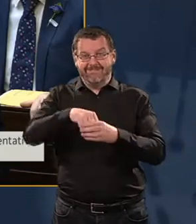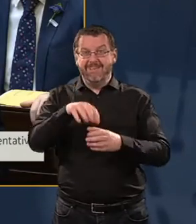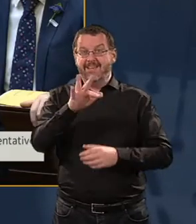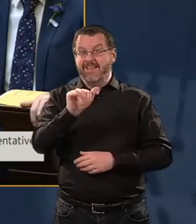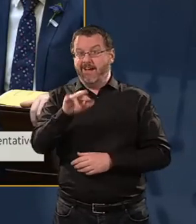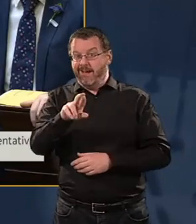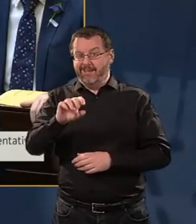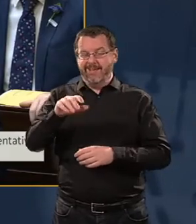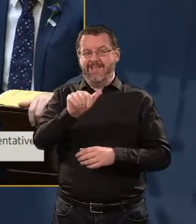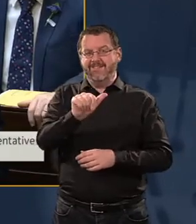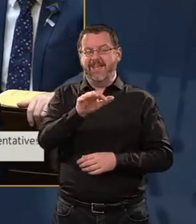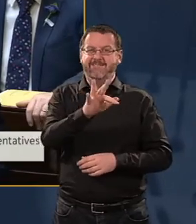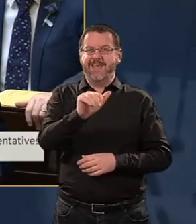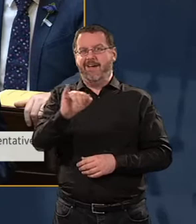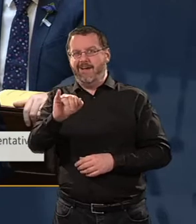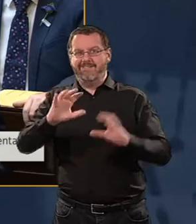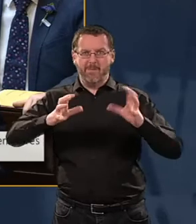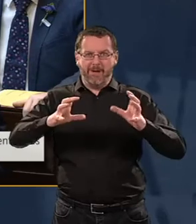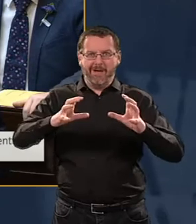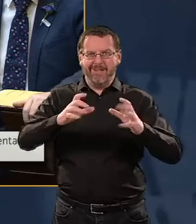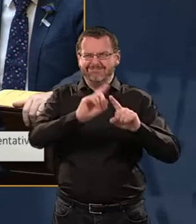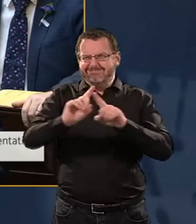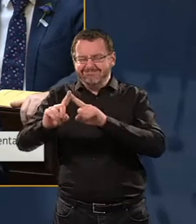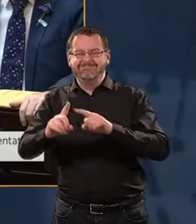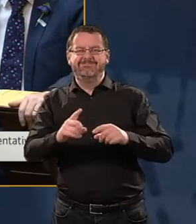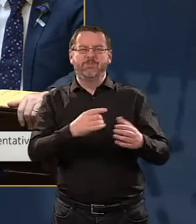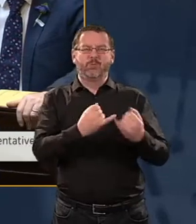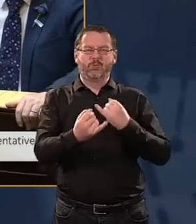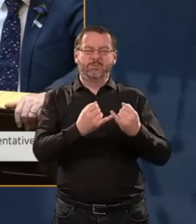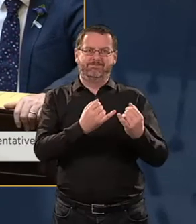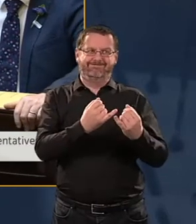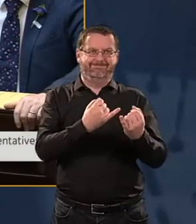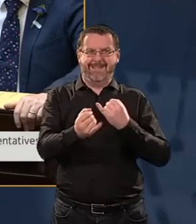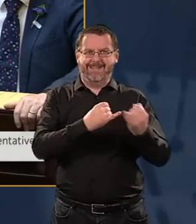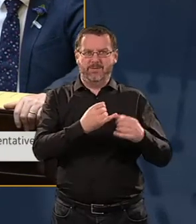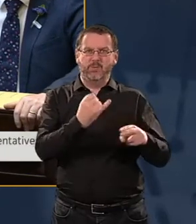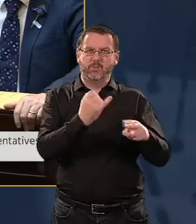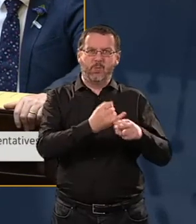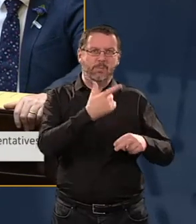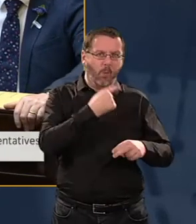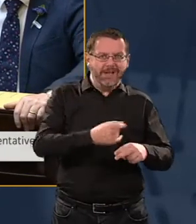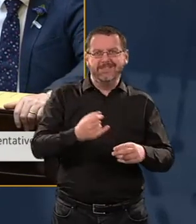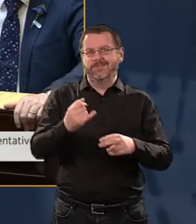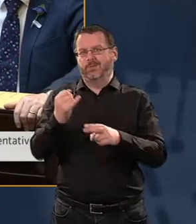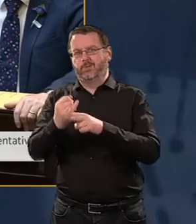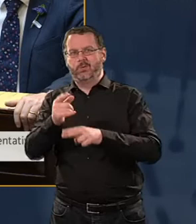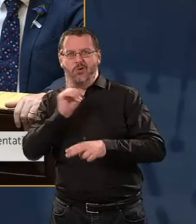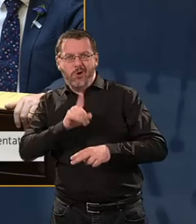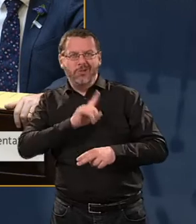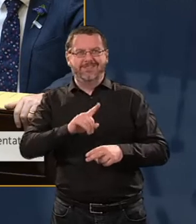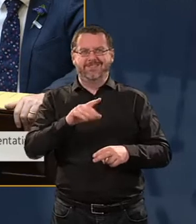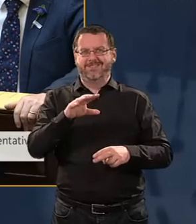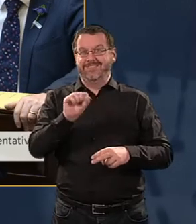sports and soccer, at school boys, school girls, right through to senior and adult level.